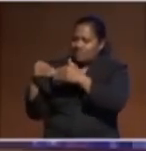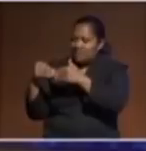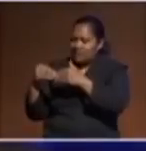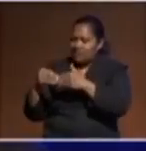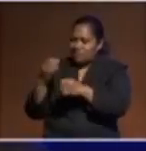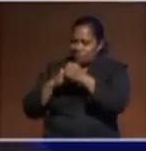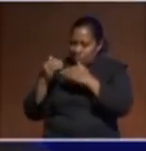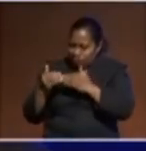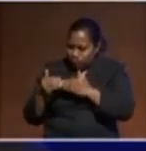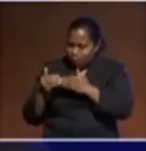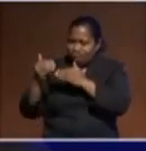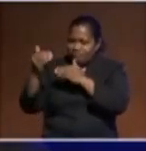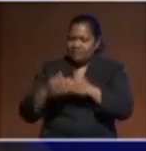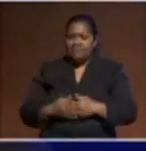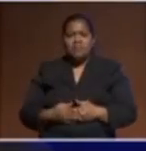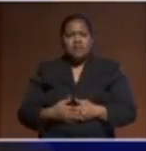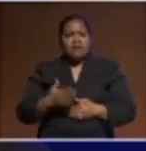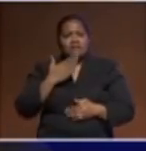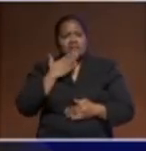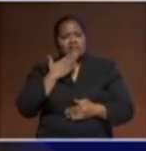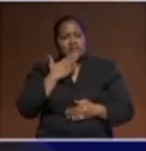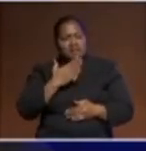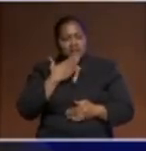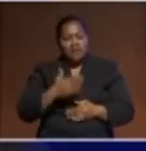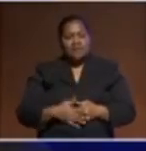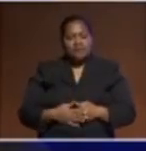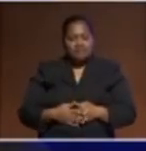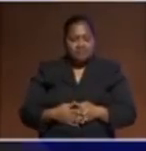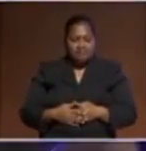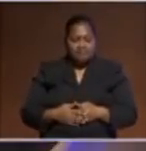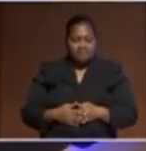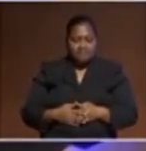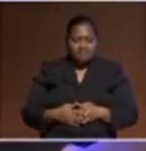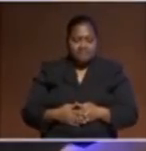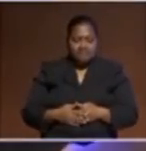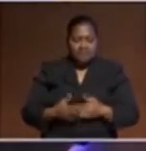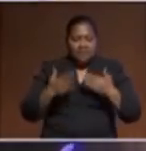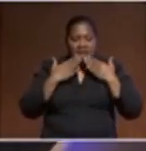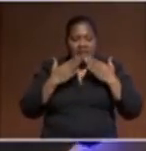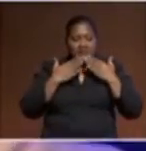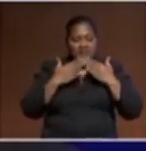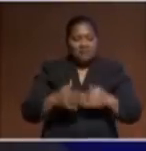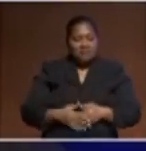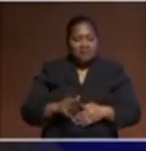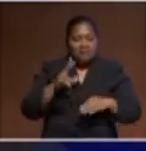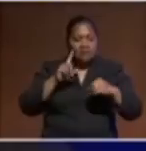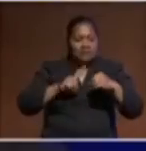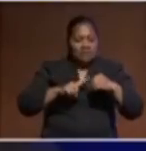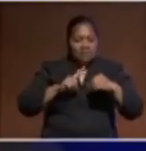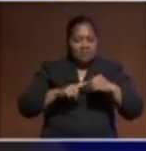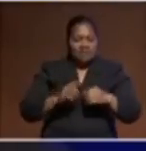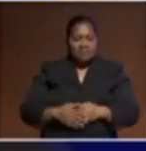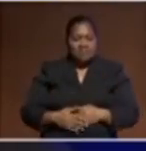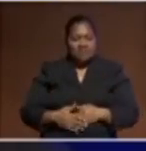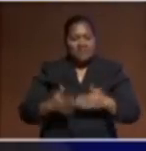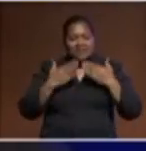And with such an open question, I'm going to spare you. Well, kia ora koutou kato, na mihi nui kia koutou. Thank you for the